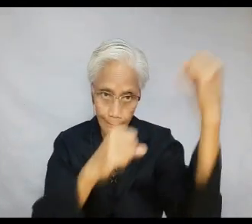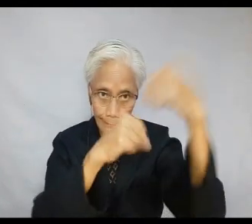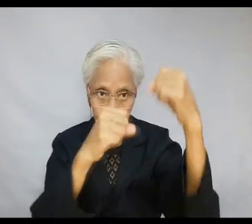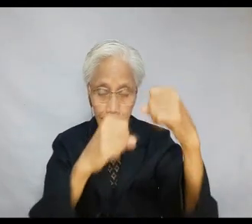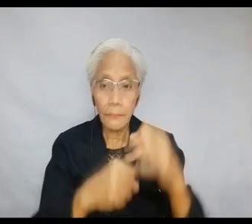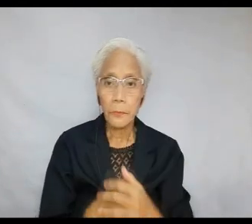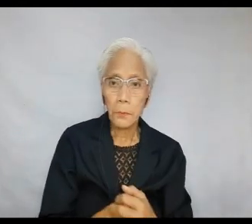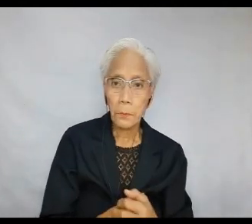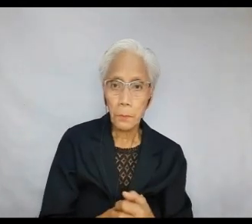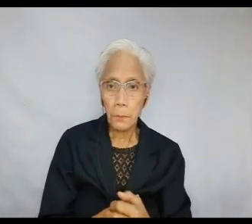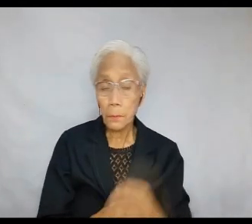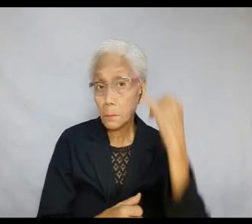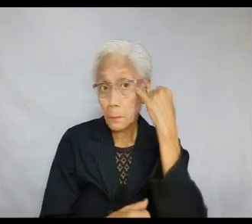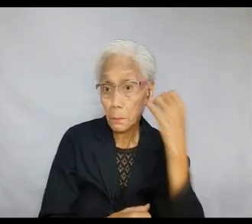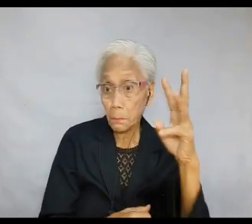7. I agree.